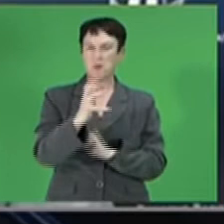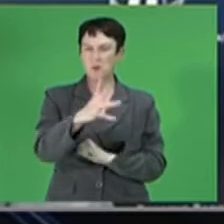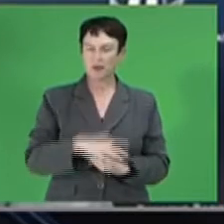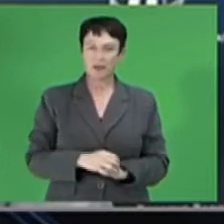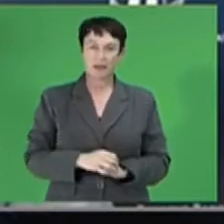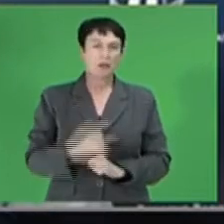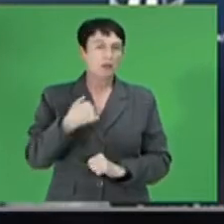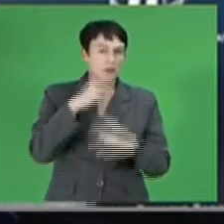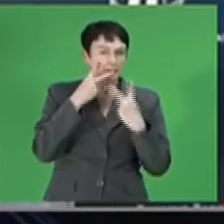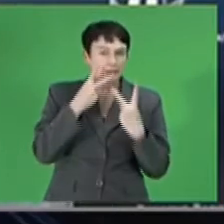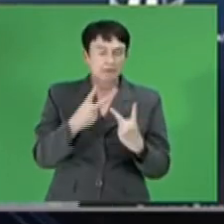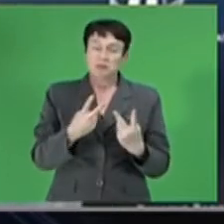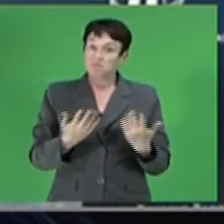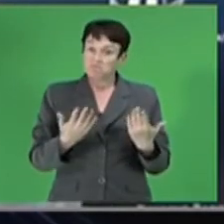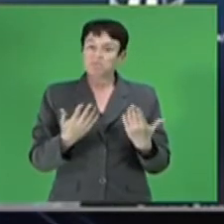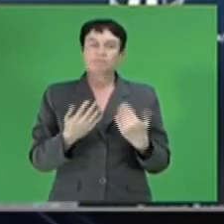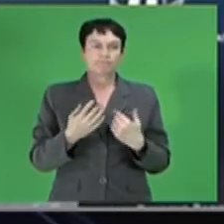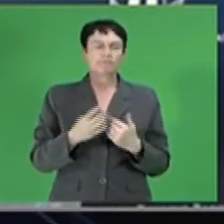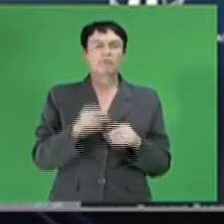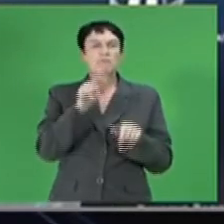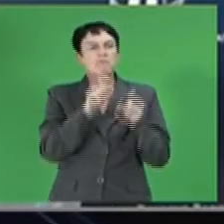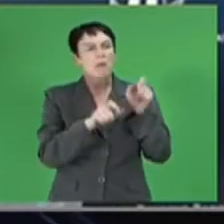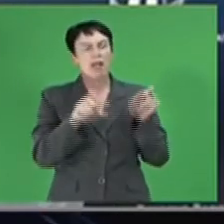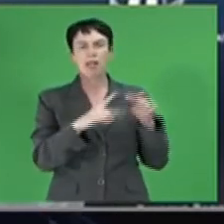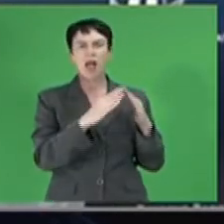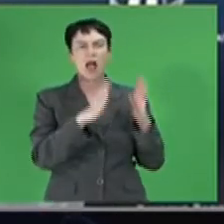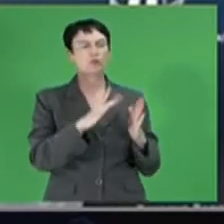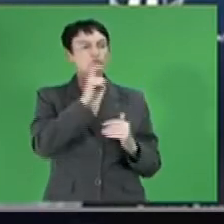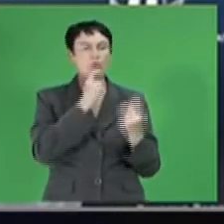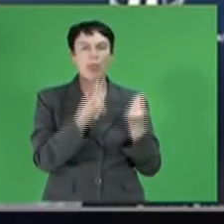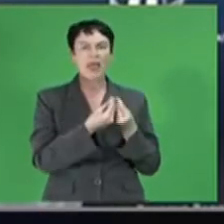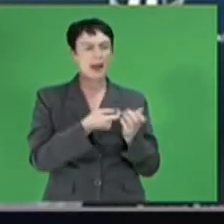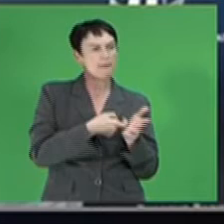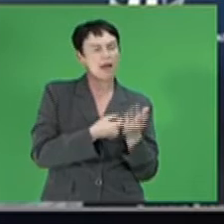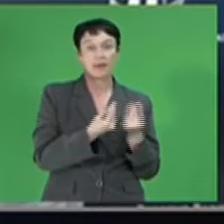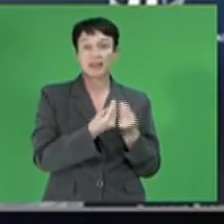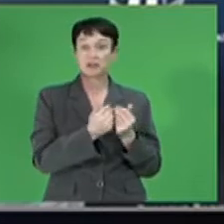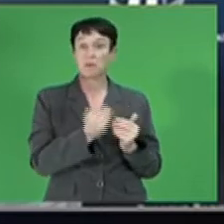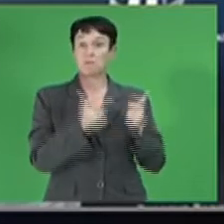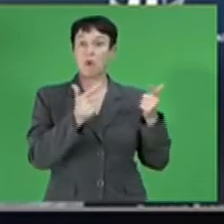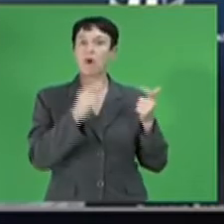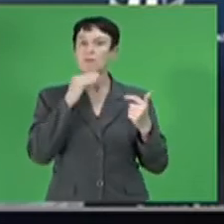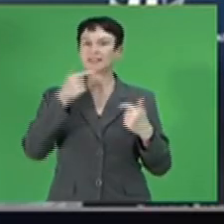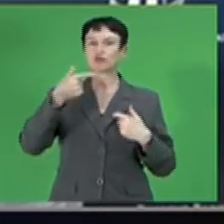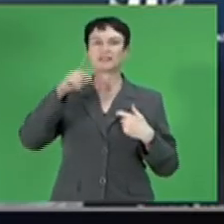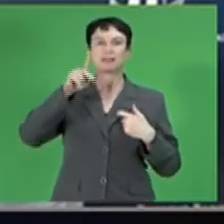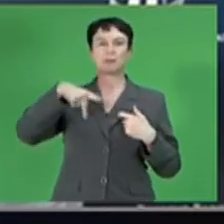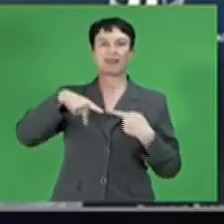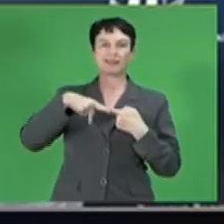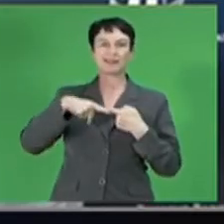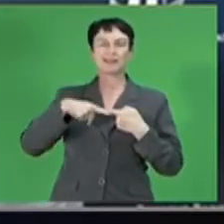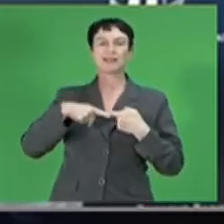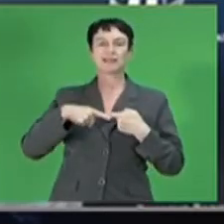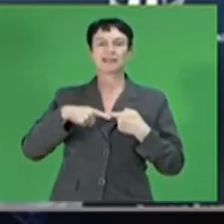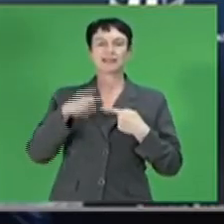taking into account higher household consumption and less investment from the recent GDP revisions, the output gap is